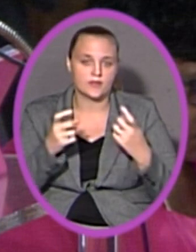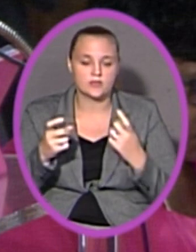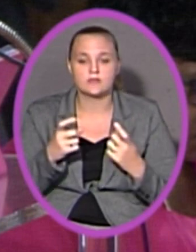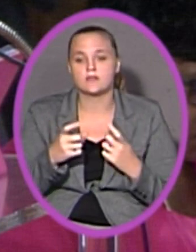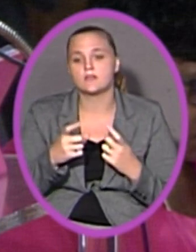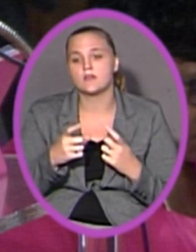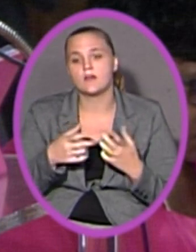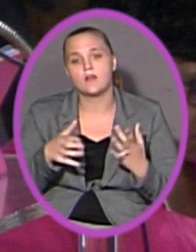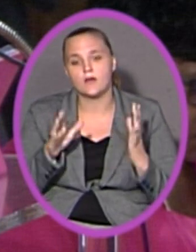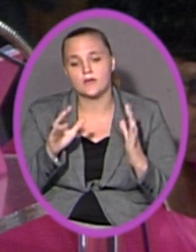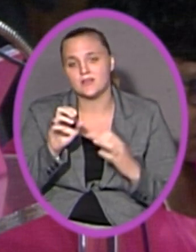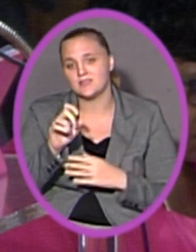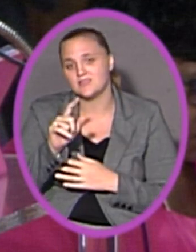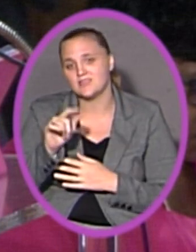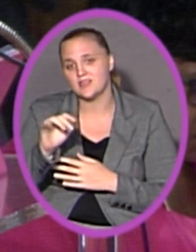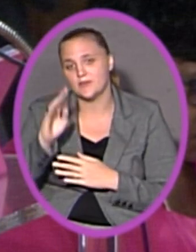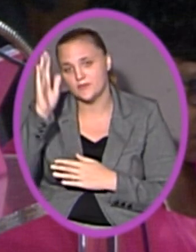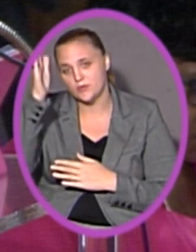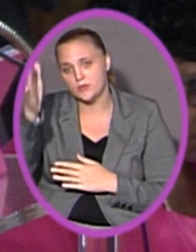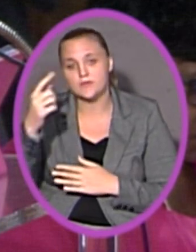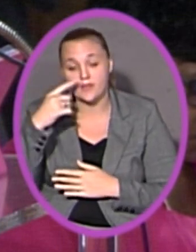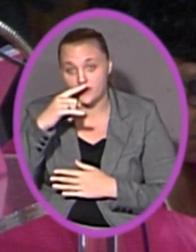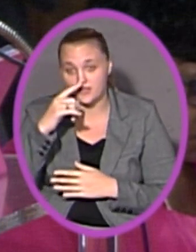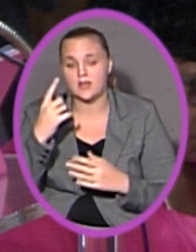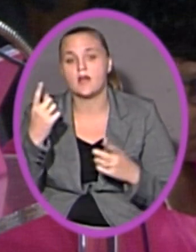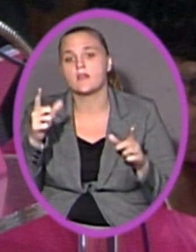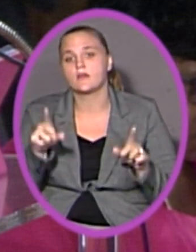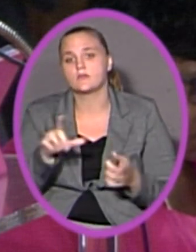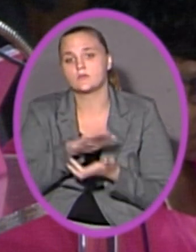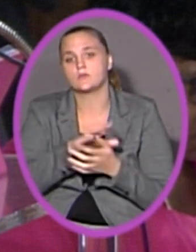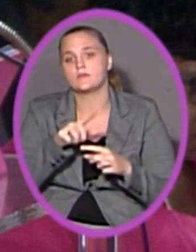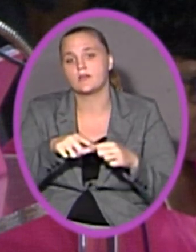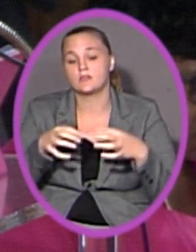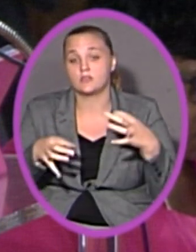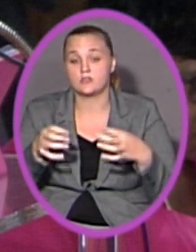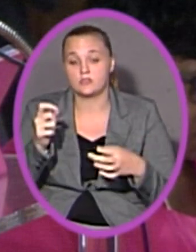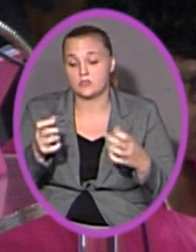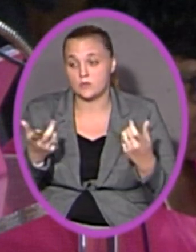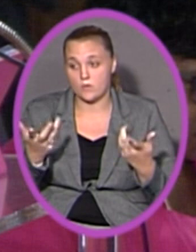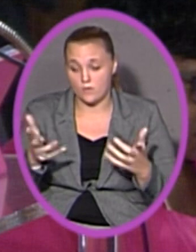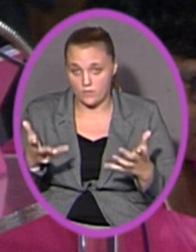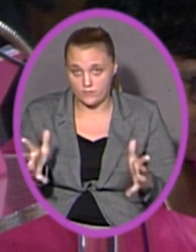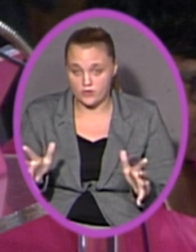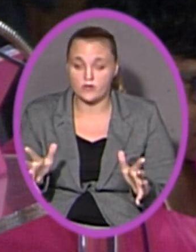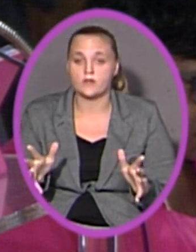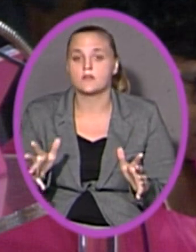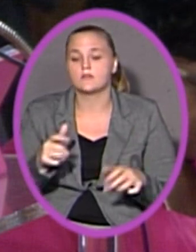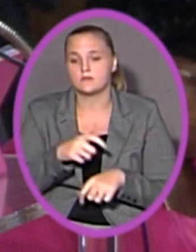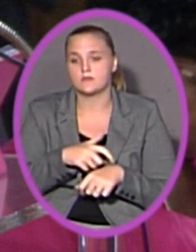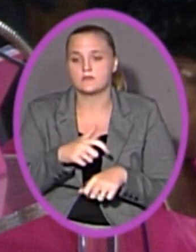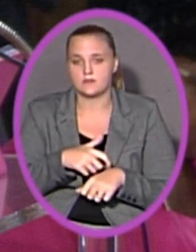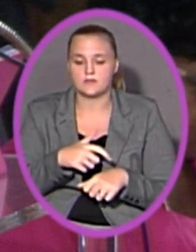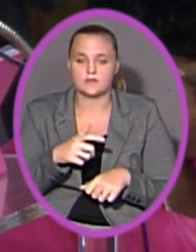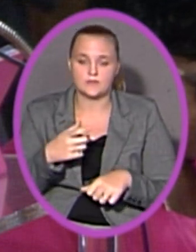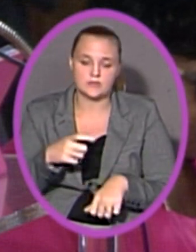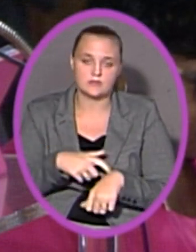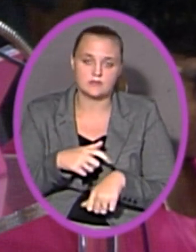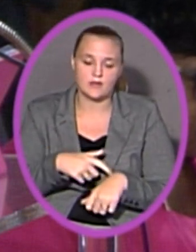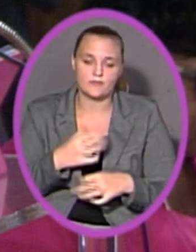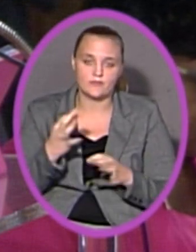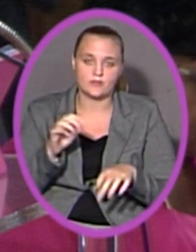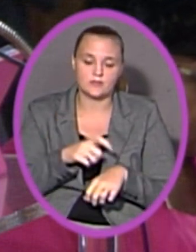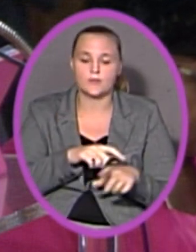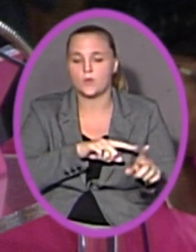future for our kids, and then when the school-based judging is over, he donates his time to Miami-Dade County Public Schools Science and Engineering Fair.